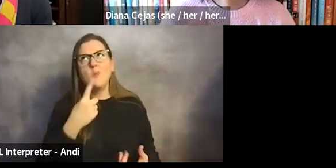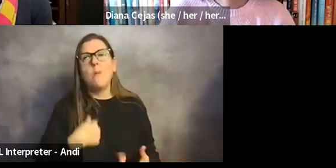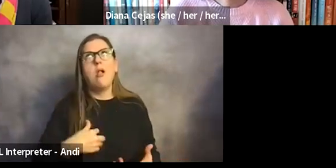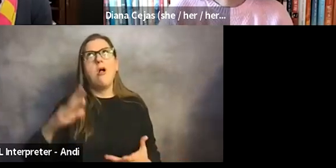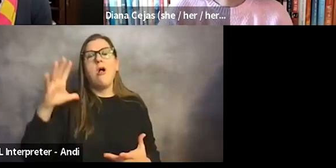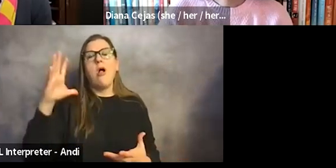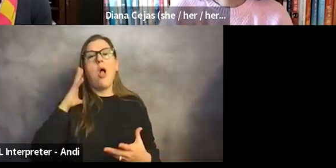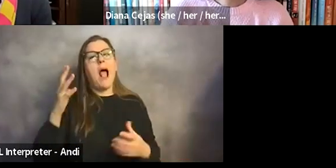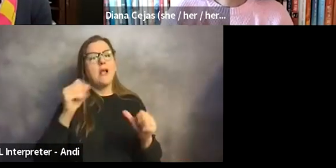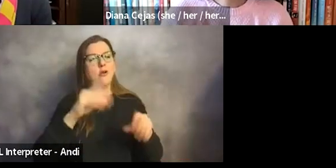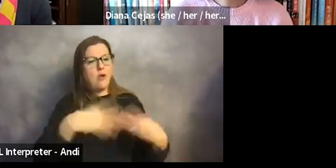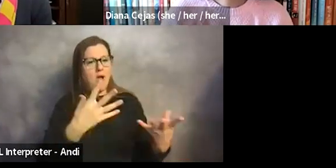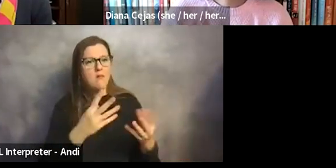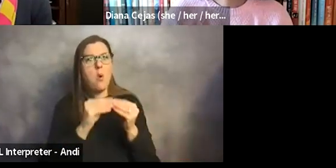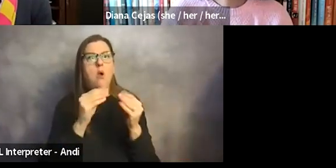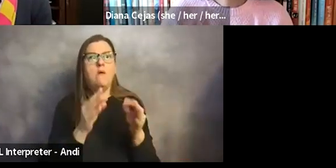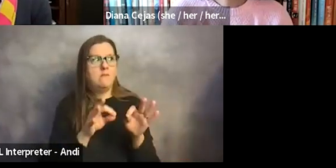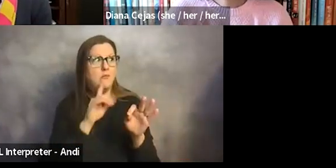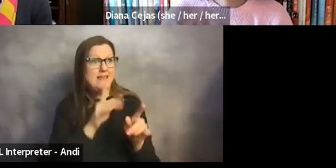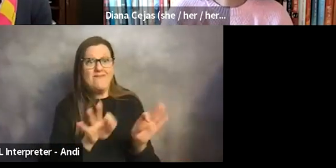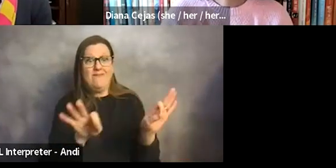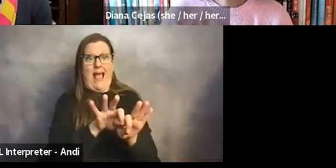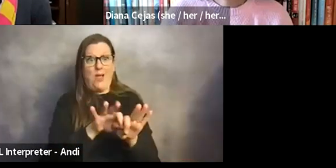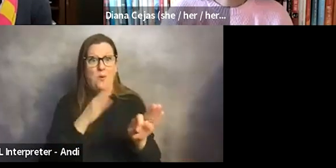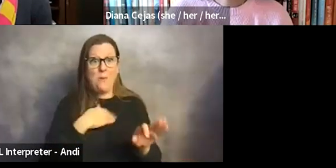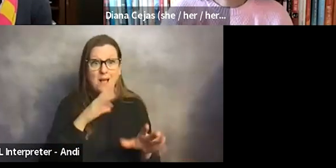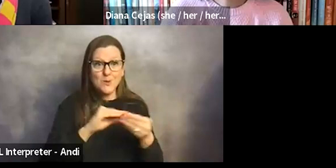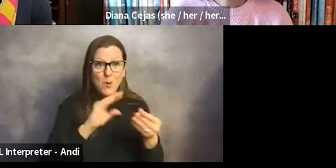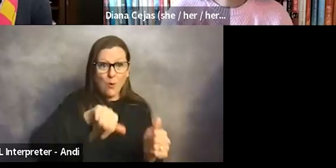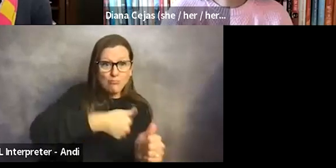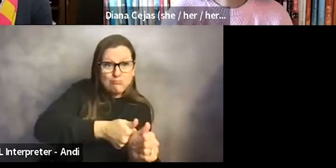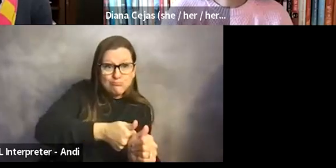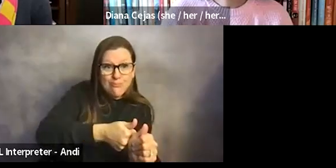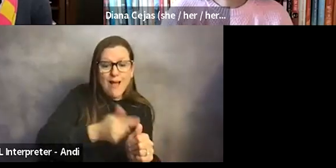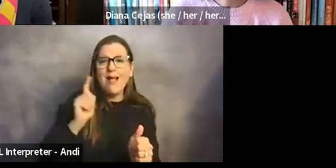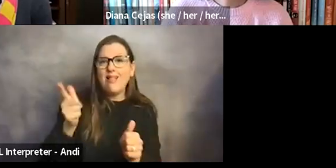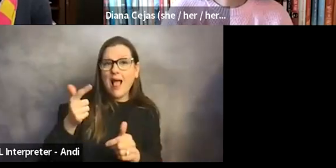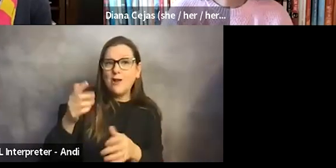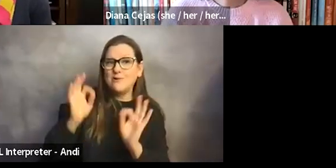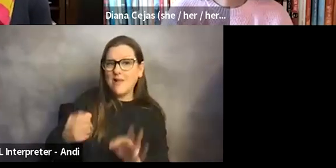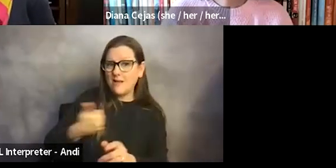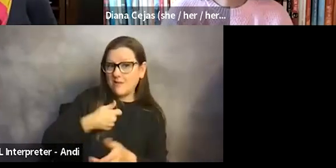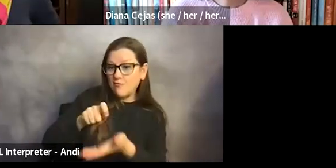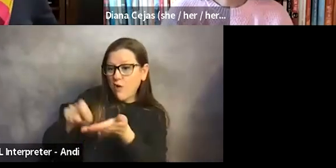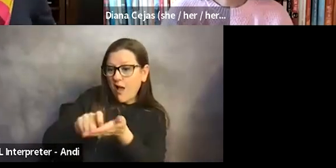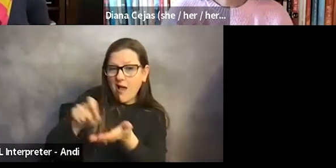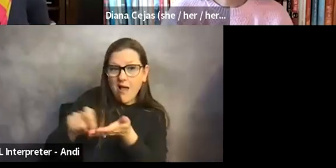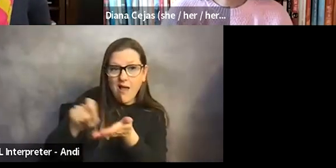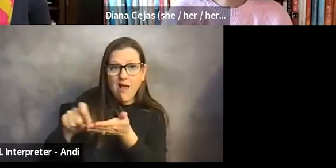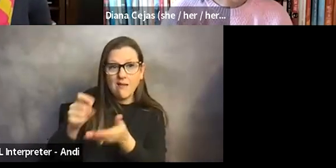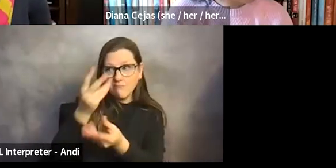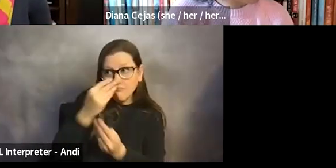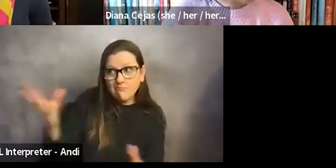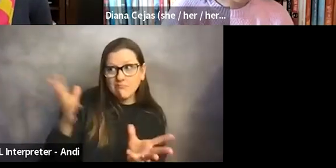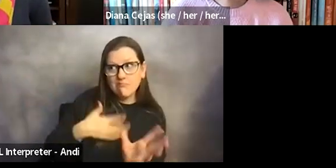had as my hidden story. And because once I did finally decide to write about it and write about it in an editorial, I